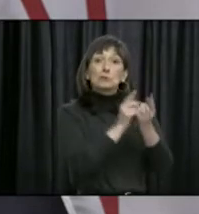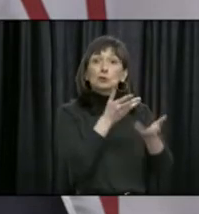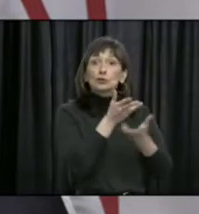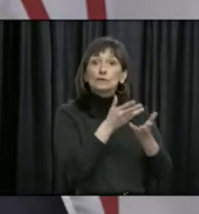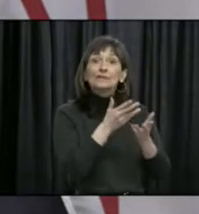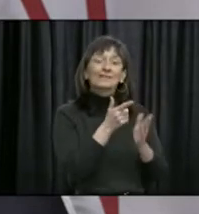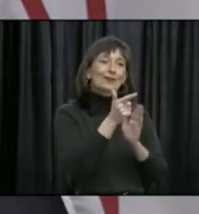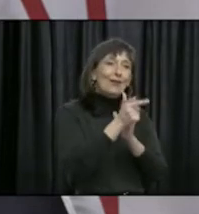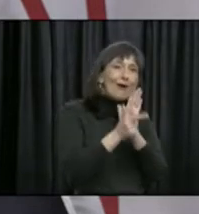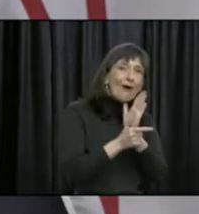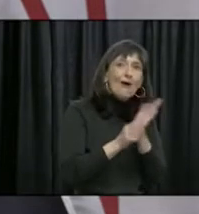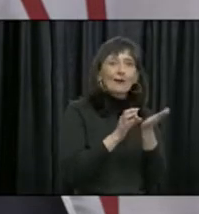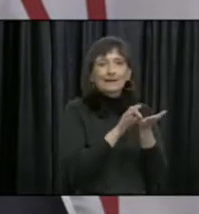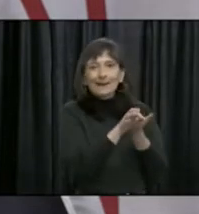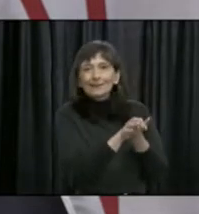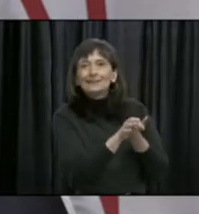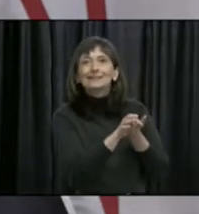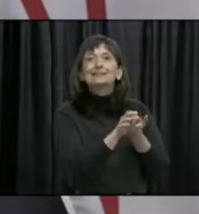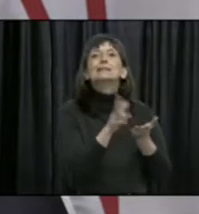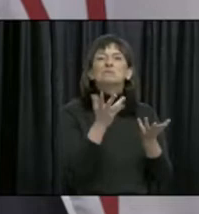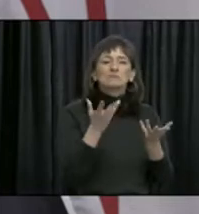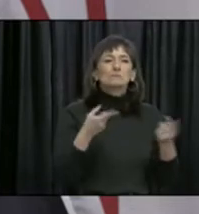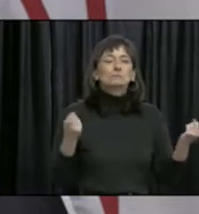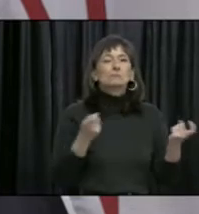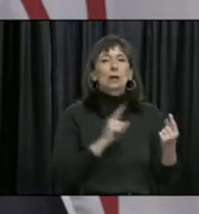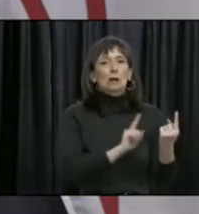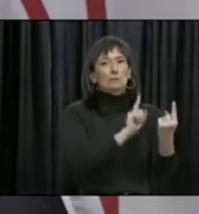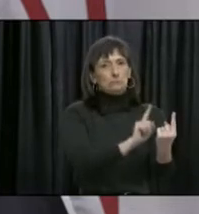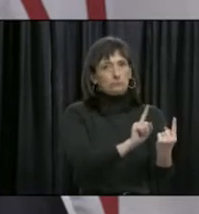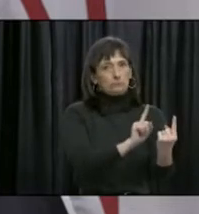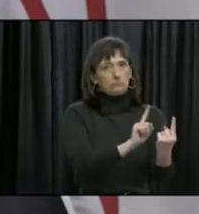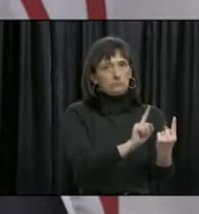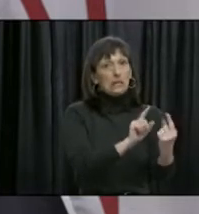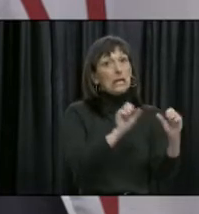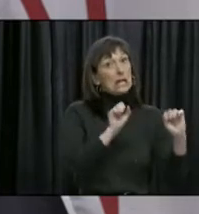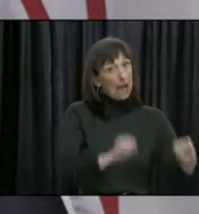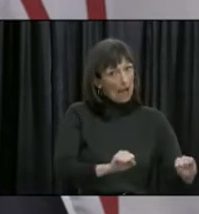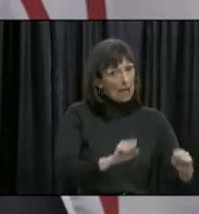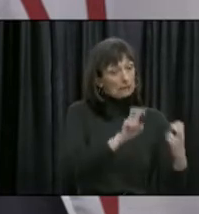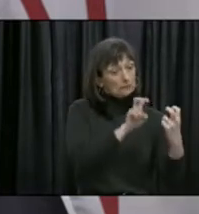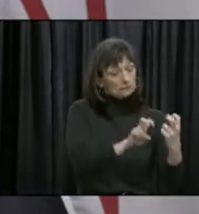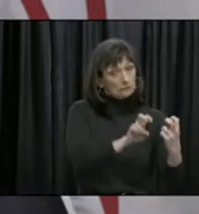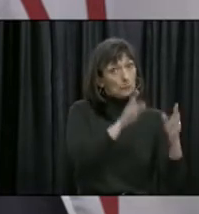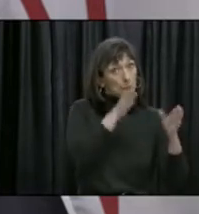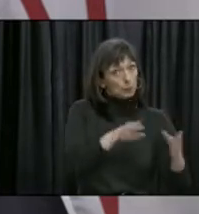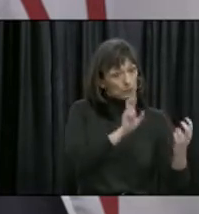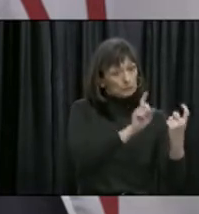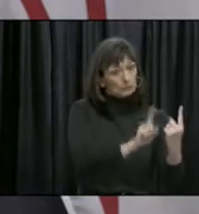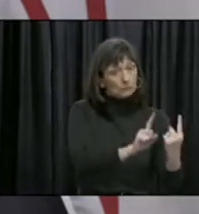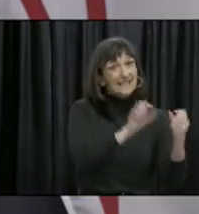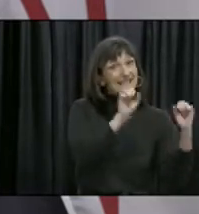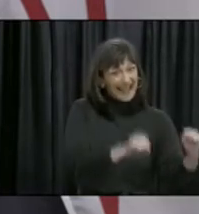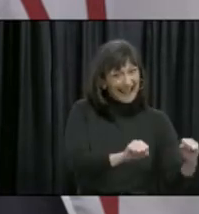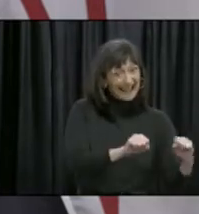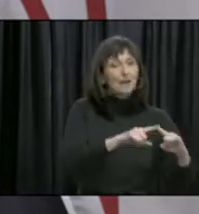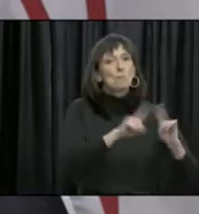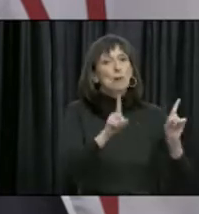services, may offer in-person services, but work-from-home policies should be encouraged if possible.